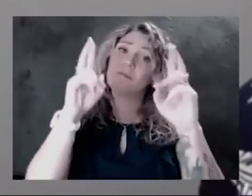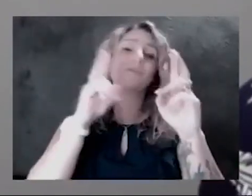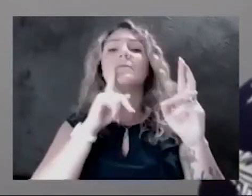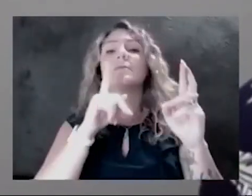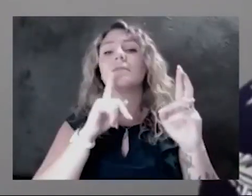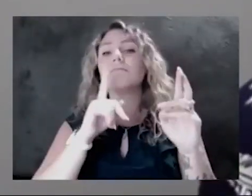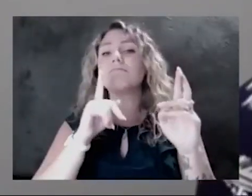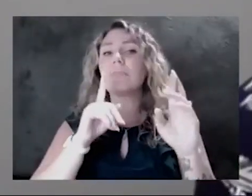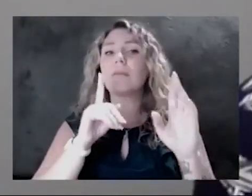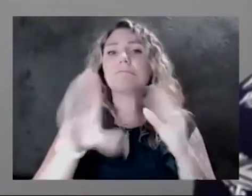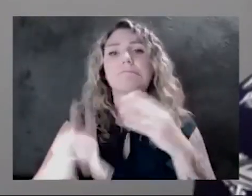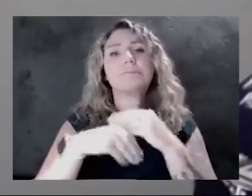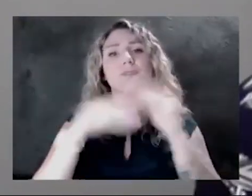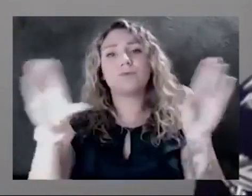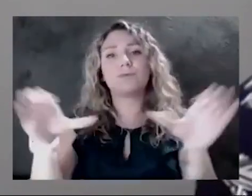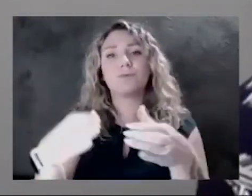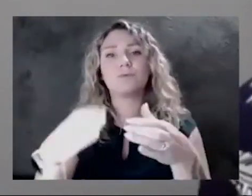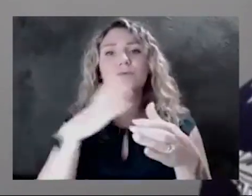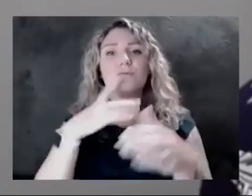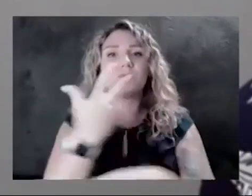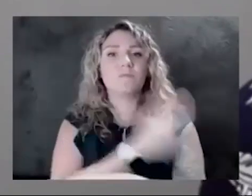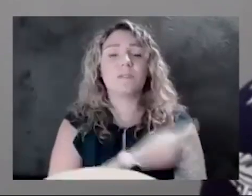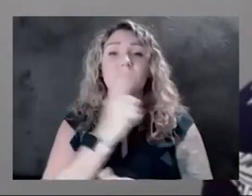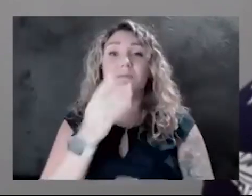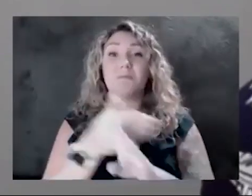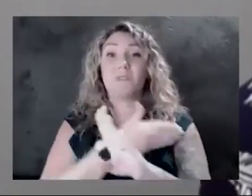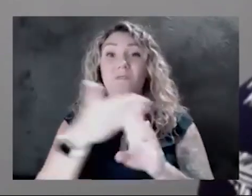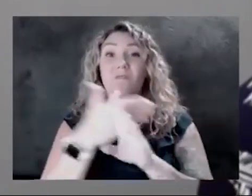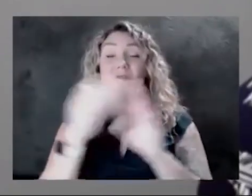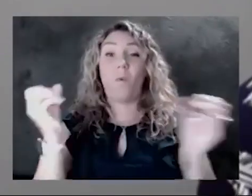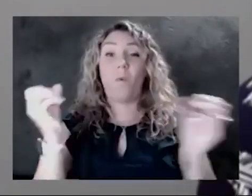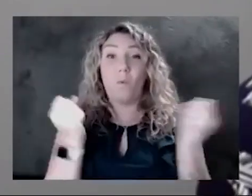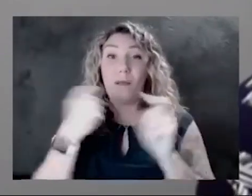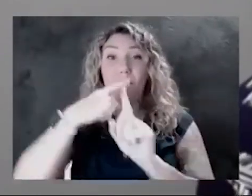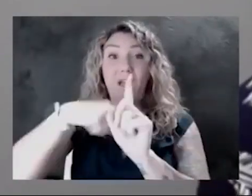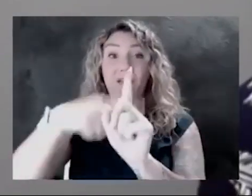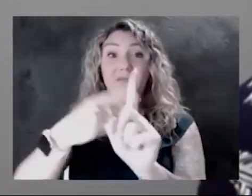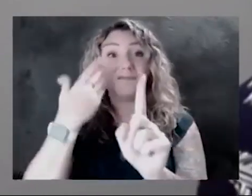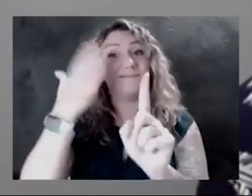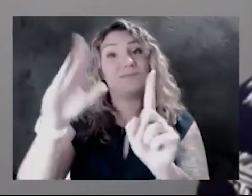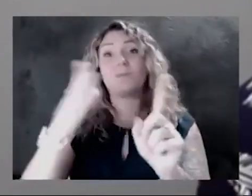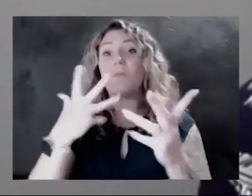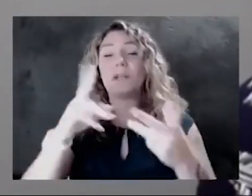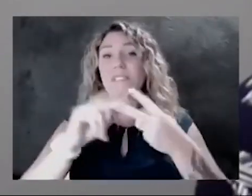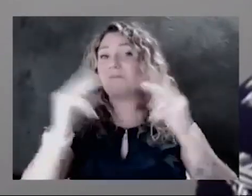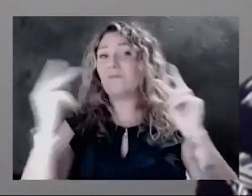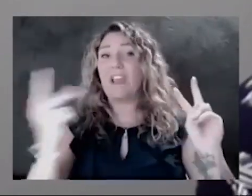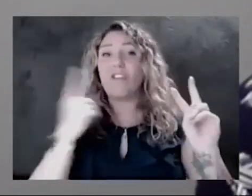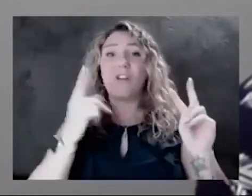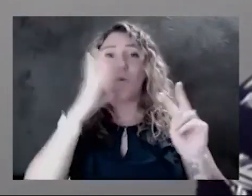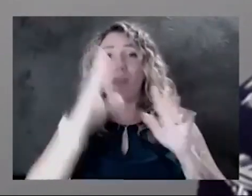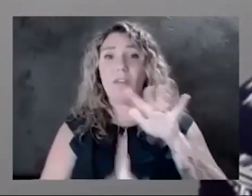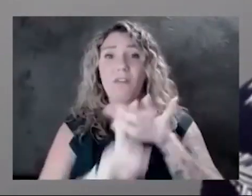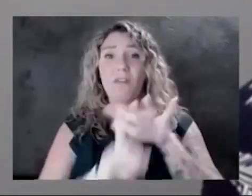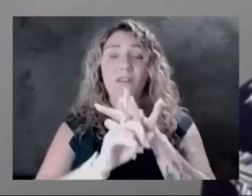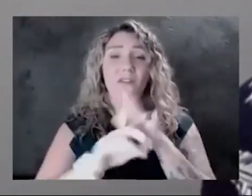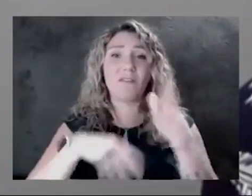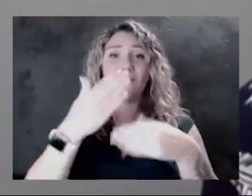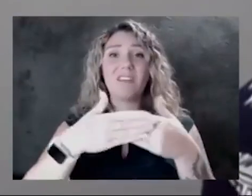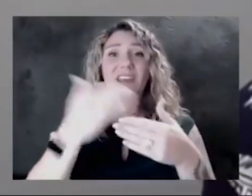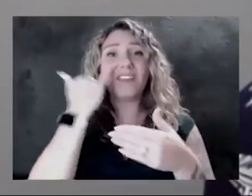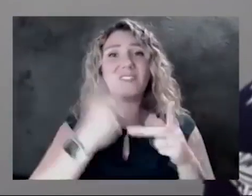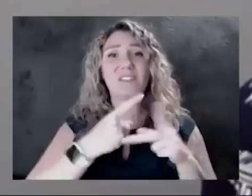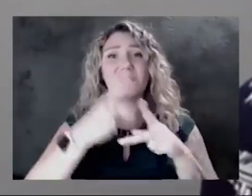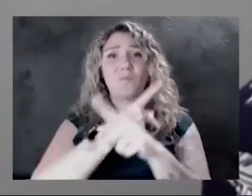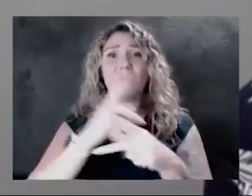vaccinated before we enter these winter months, because in all honesty, we don't know what variant is coming next. And if you add a variant worse than the